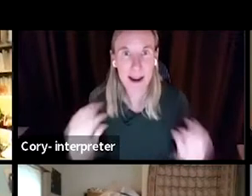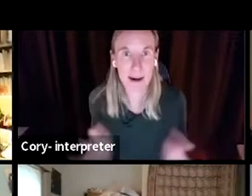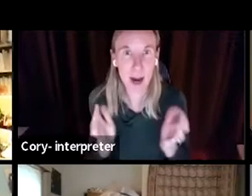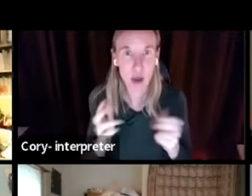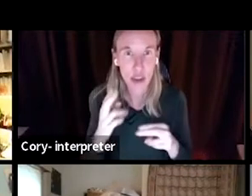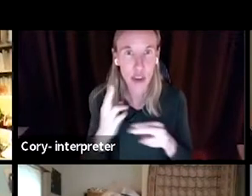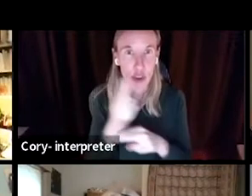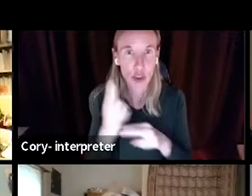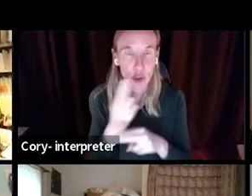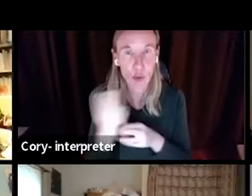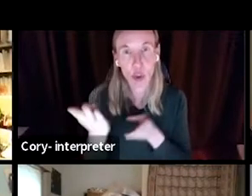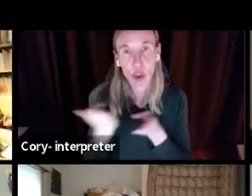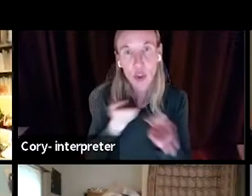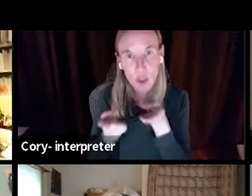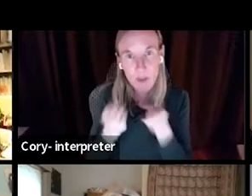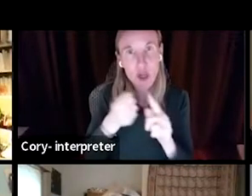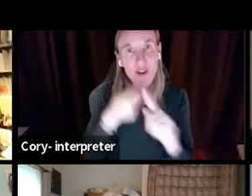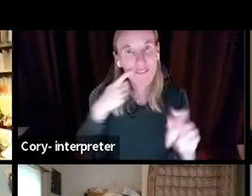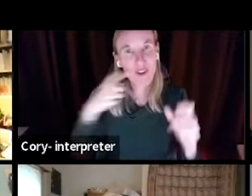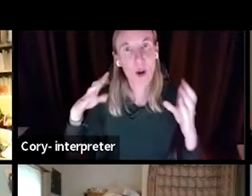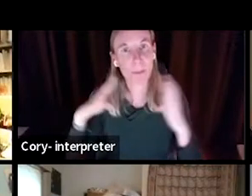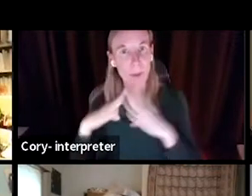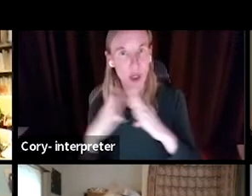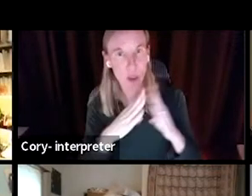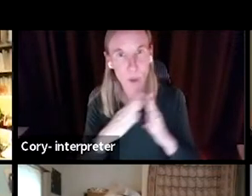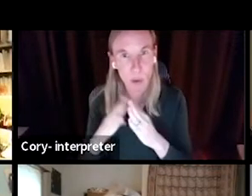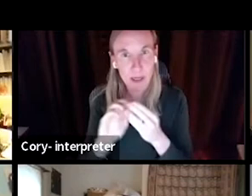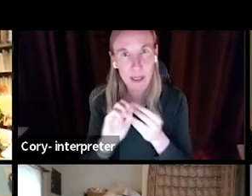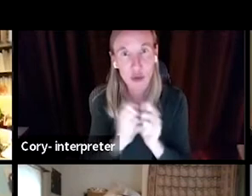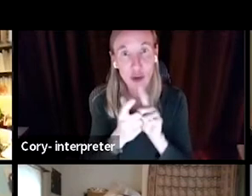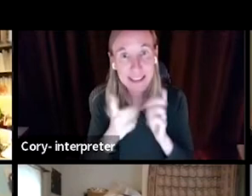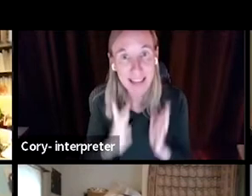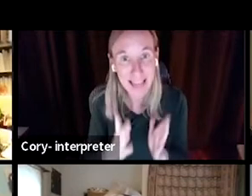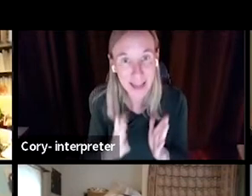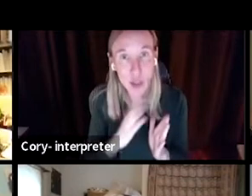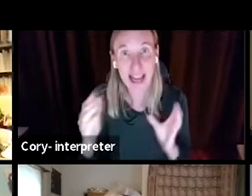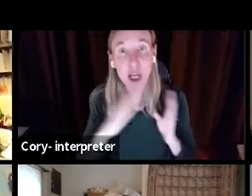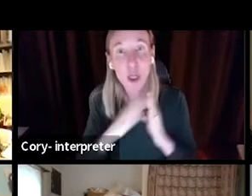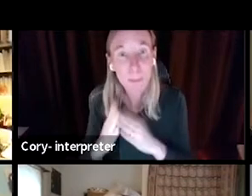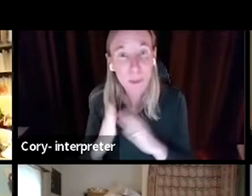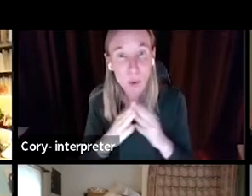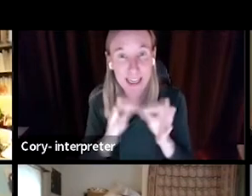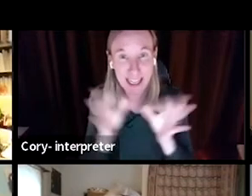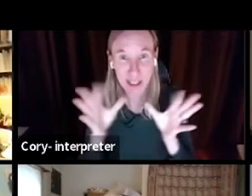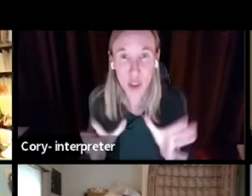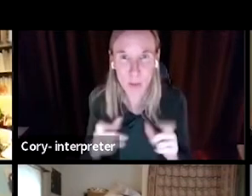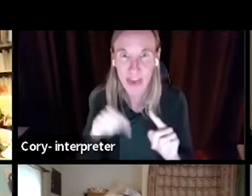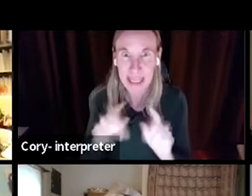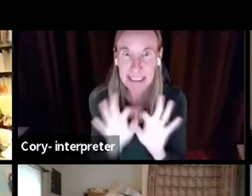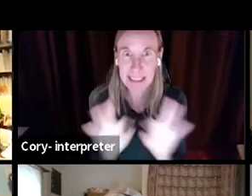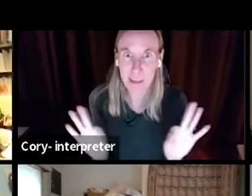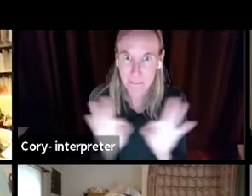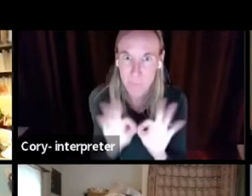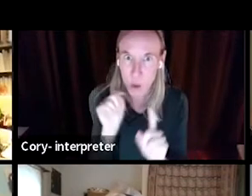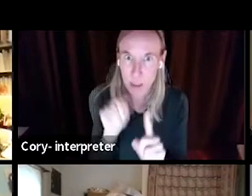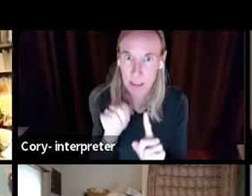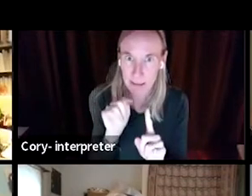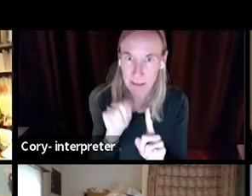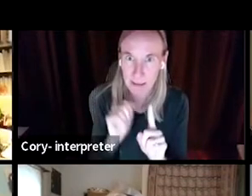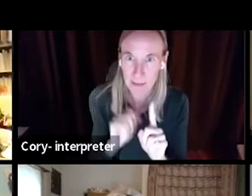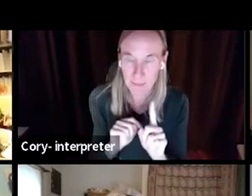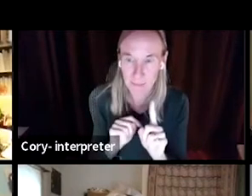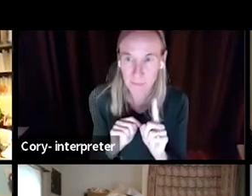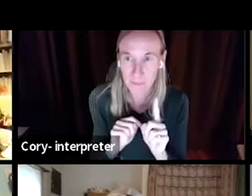services from community translators and community interpreters. And this is important. One, because